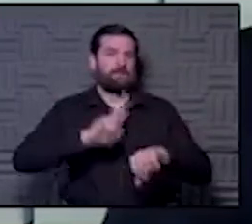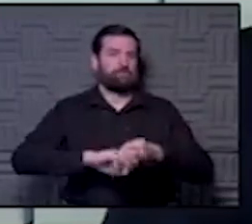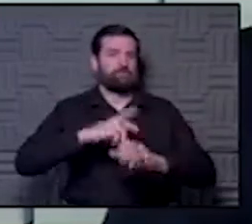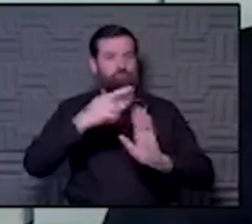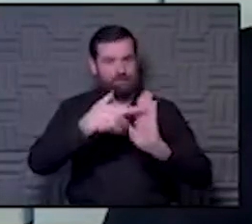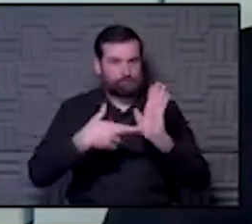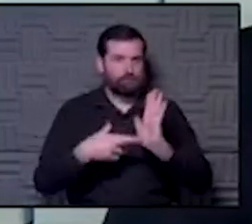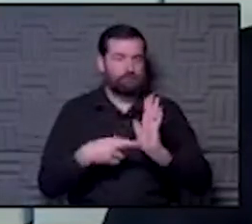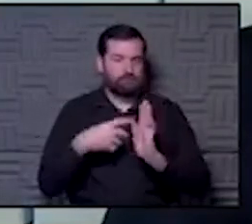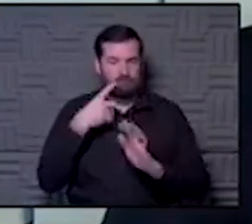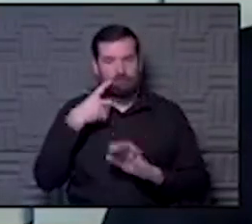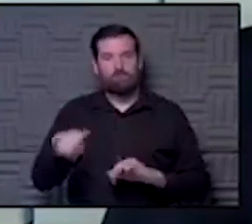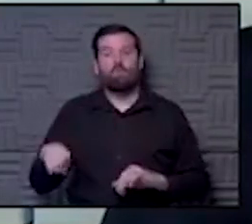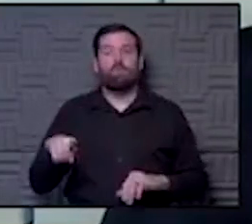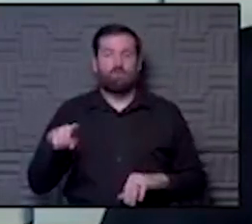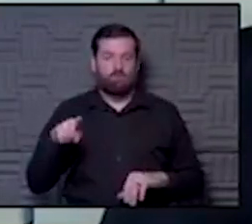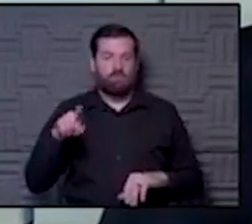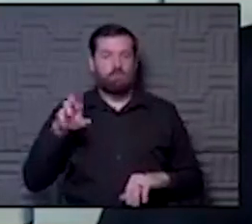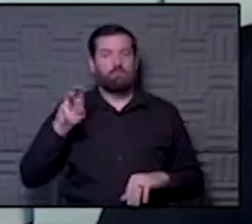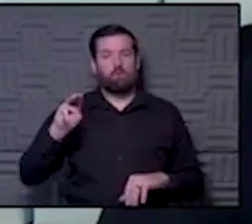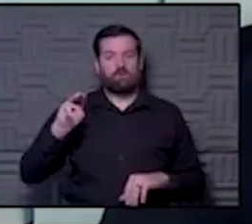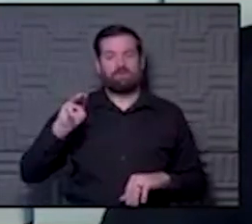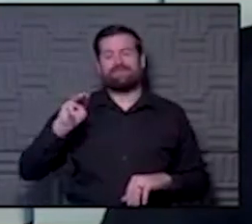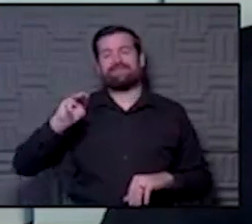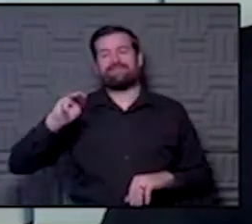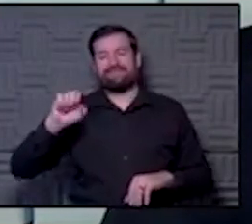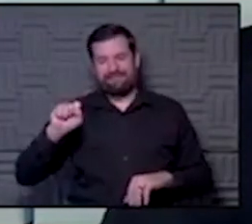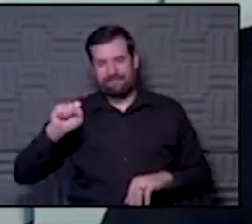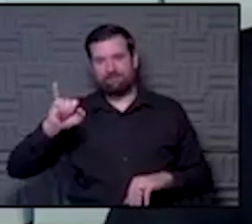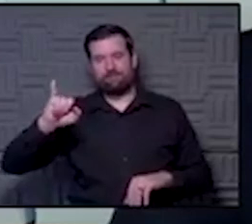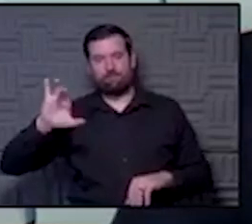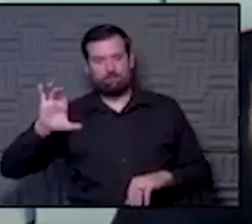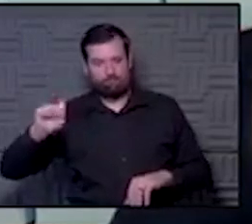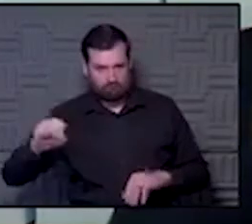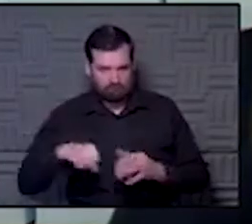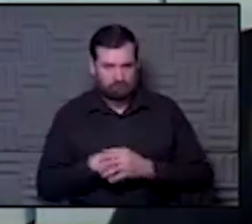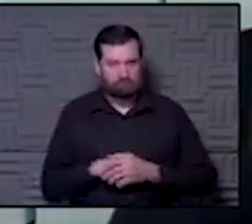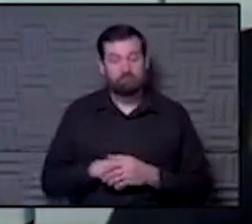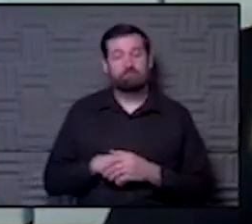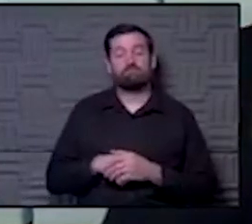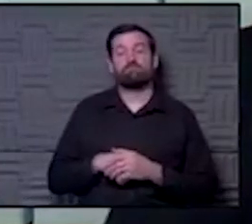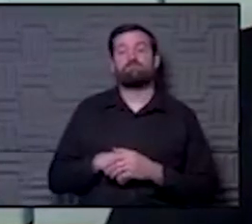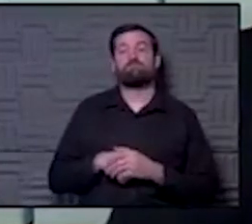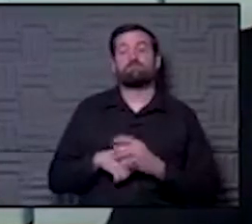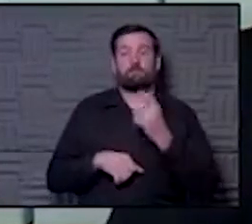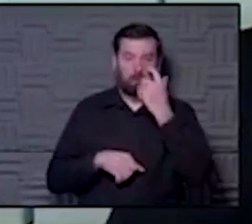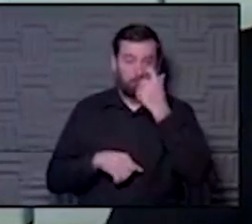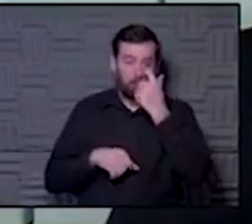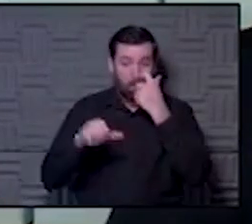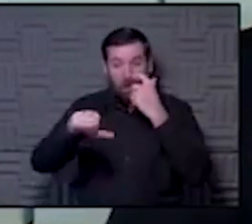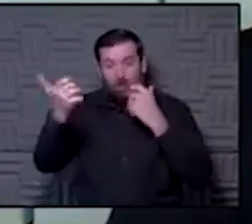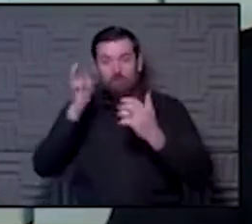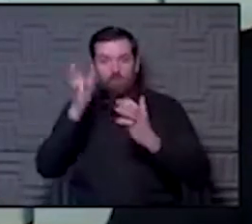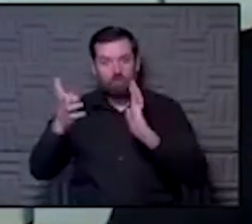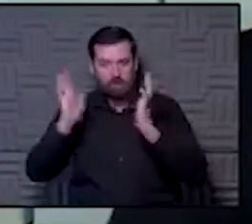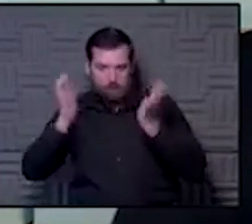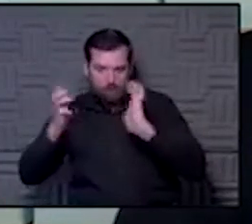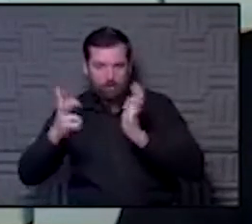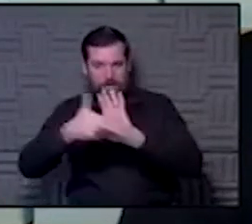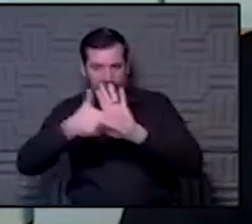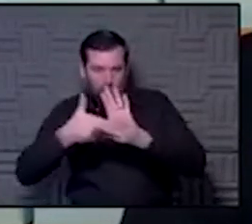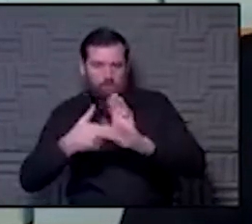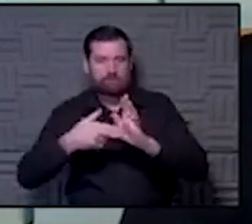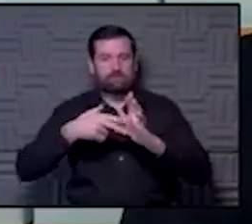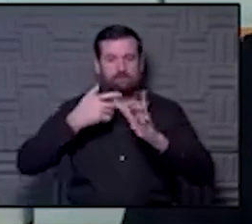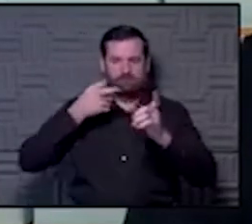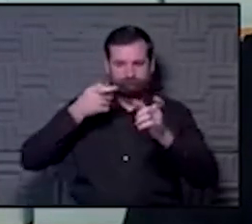-C. And we're just now getting started on another program that will compare diagnosis and management of children